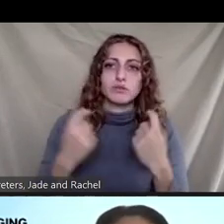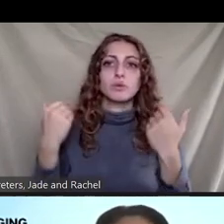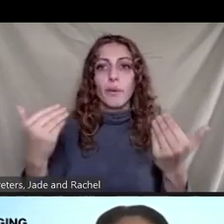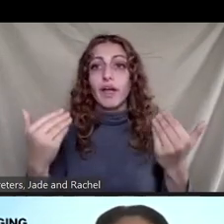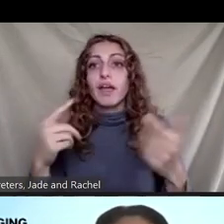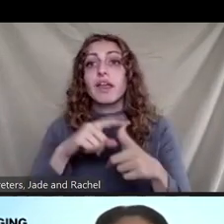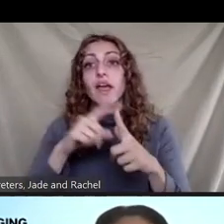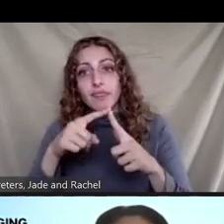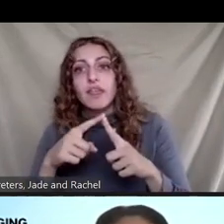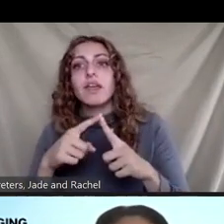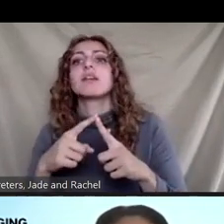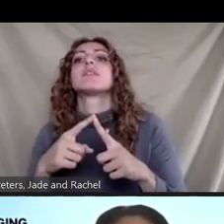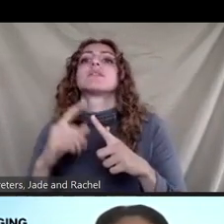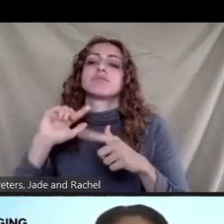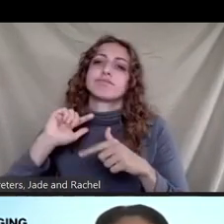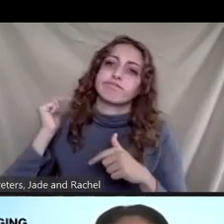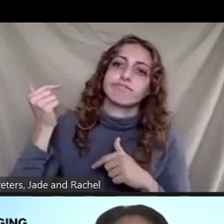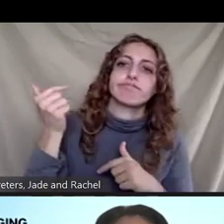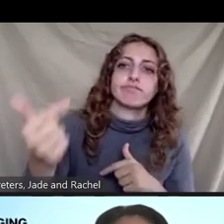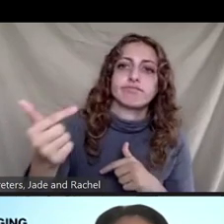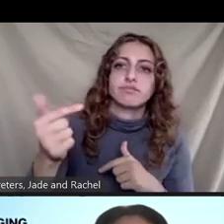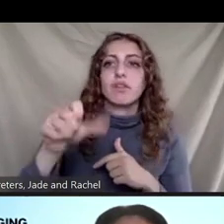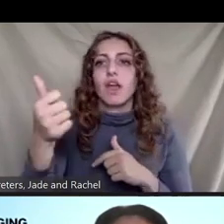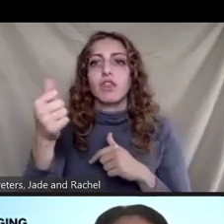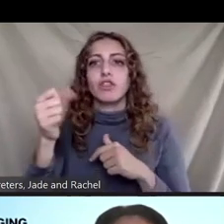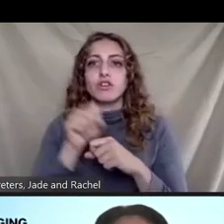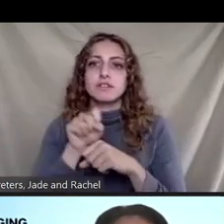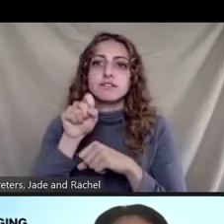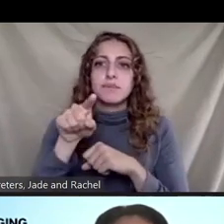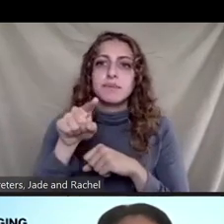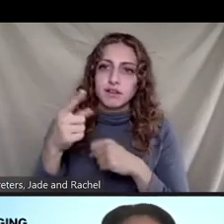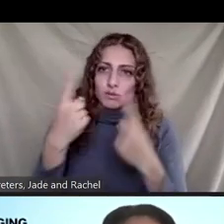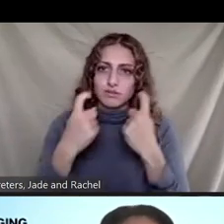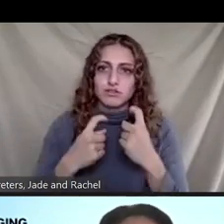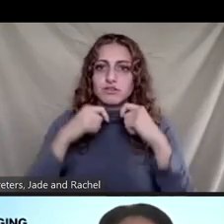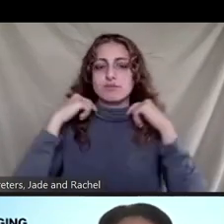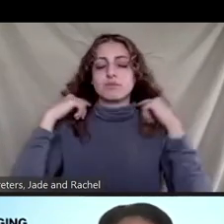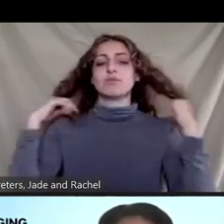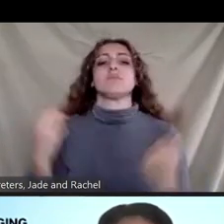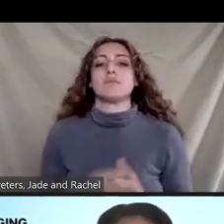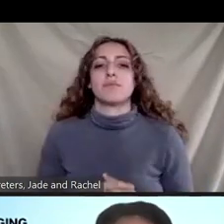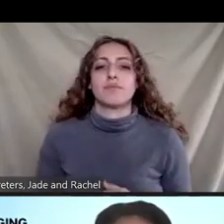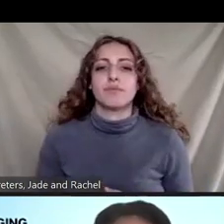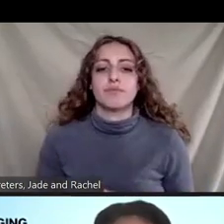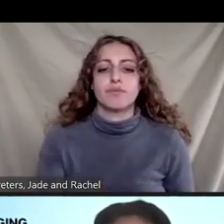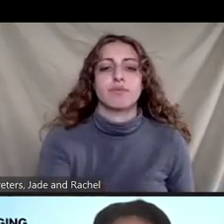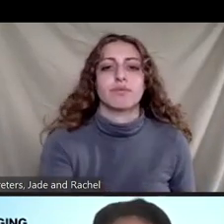to the other uh submitted questions i think we have everyone okay so